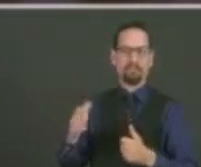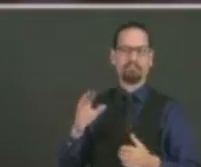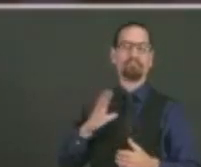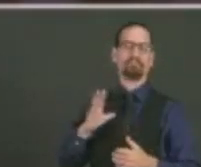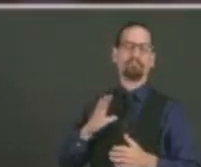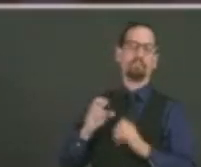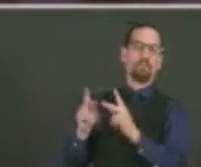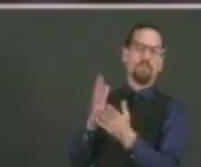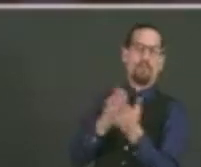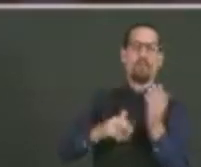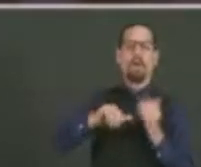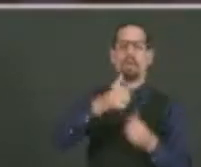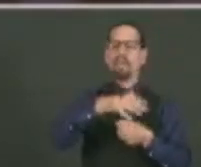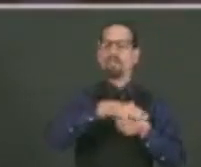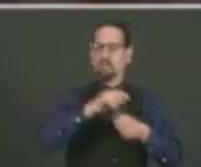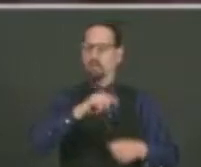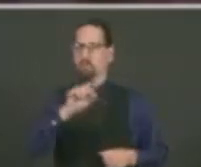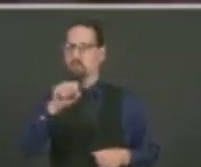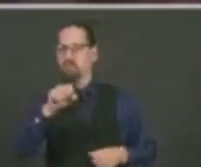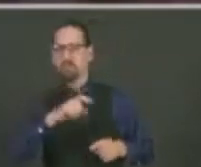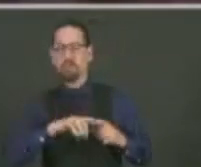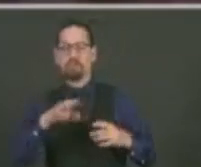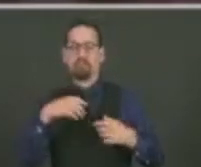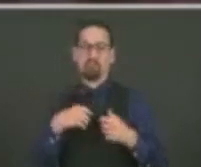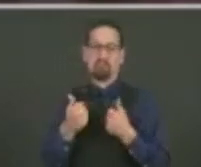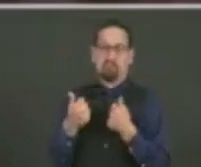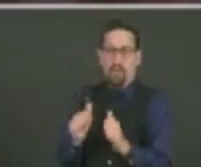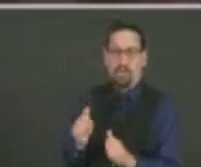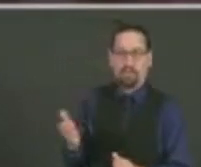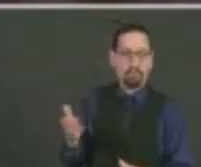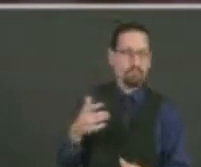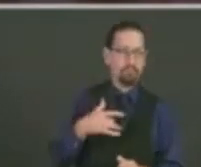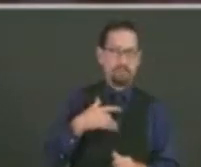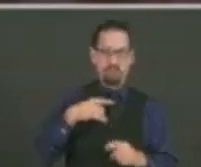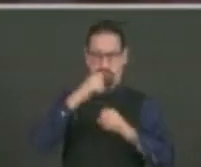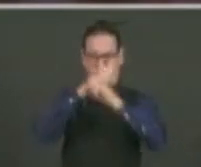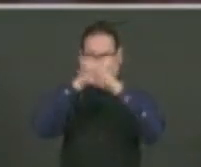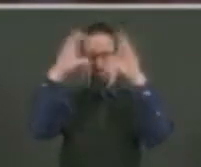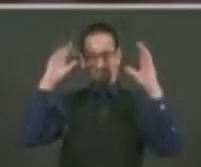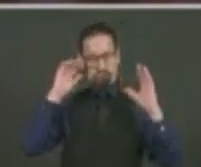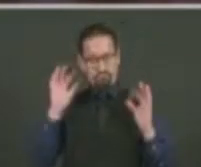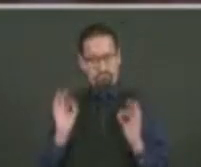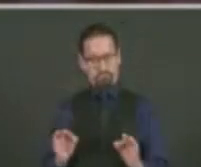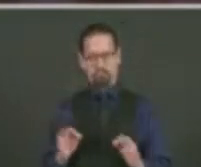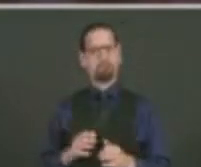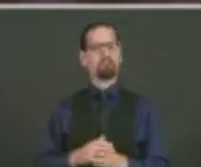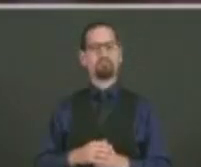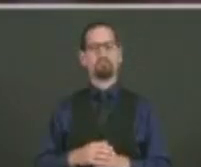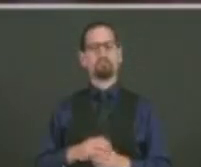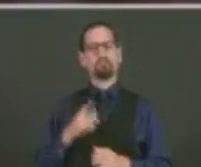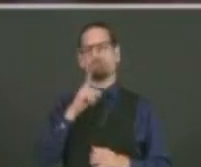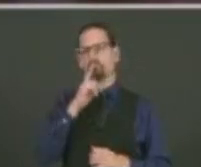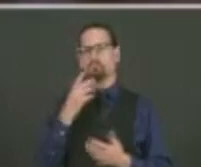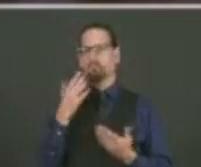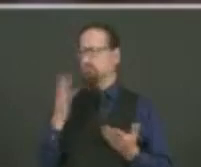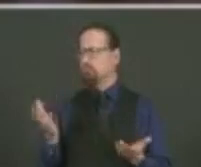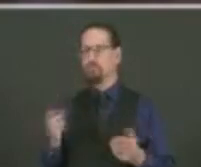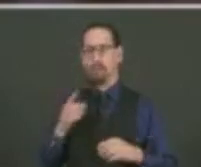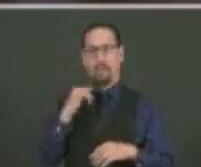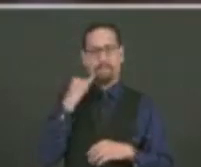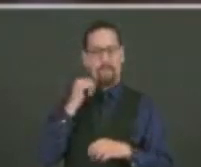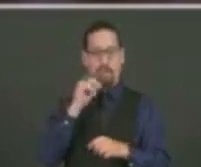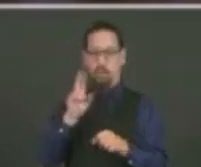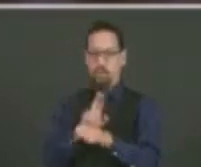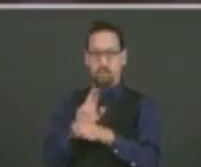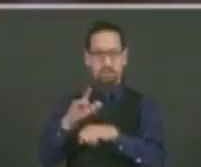So I don't think it is a failure. If they don't have something that is currently adequate, then it